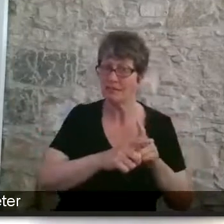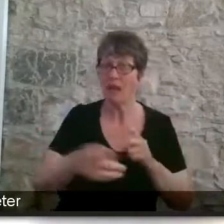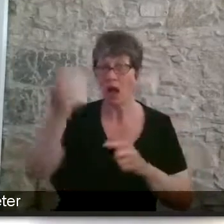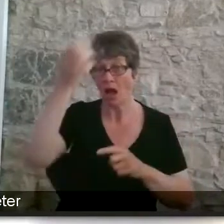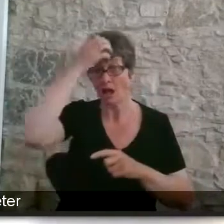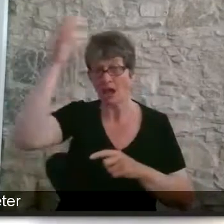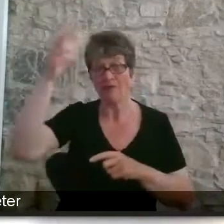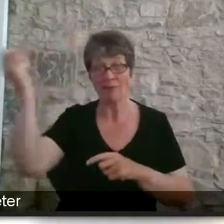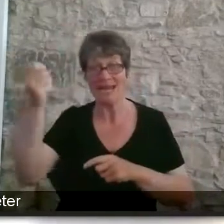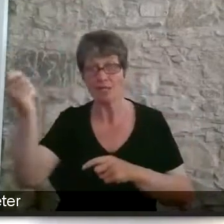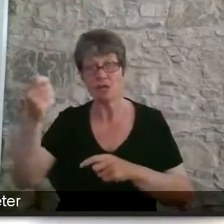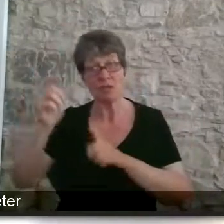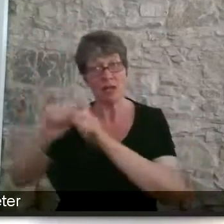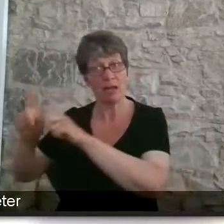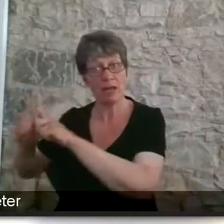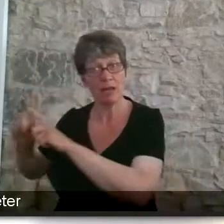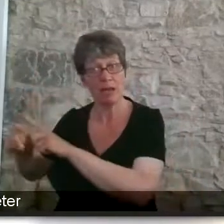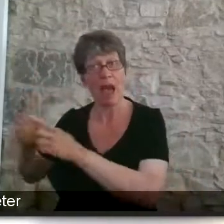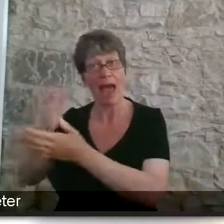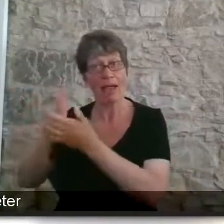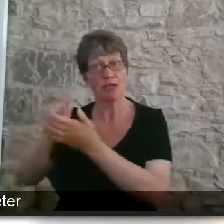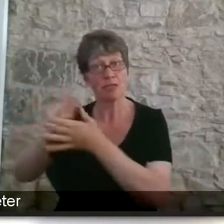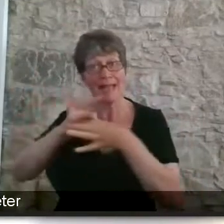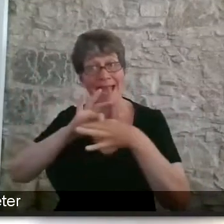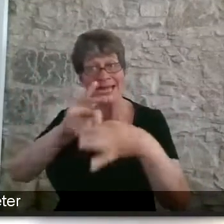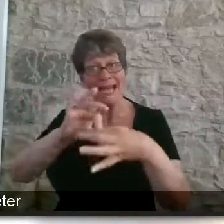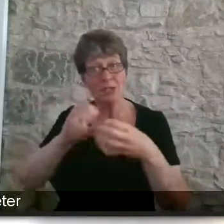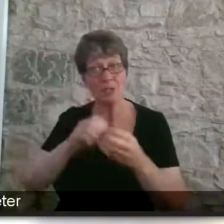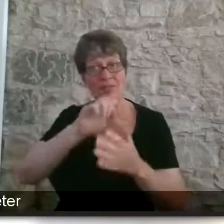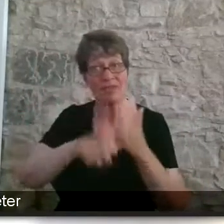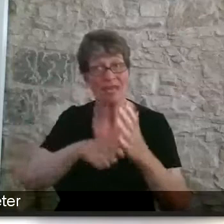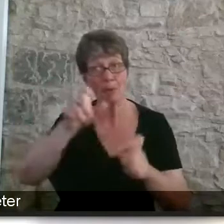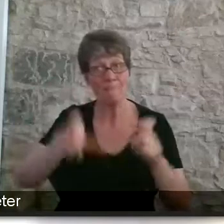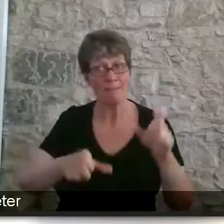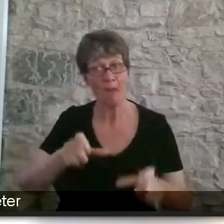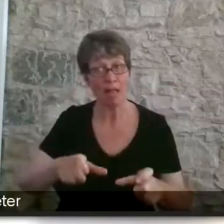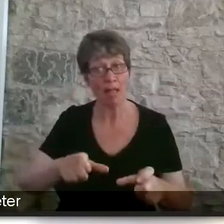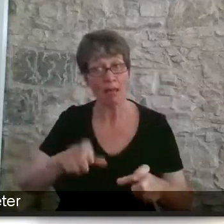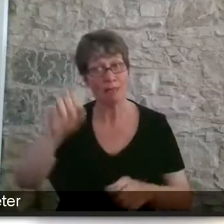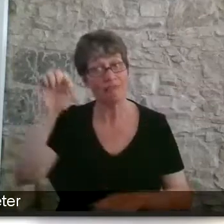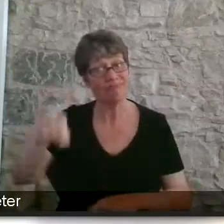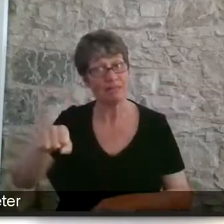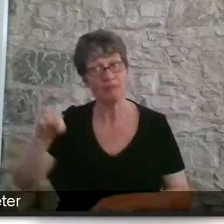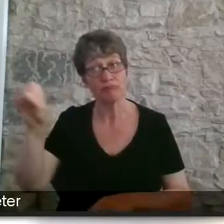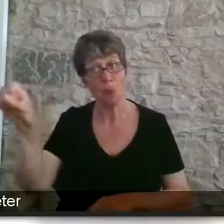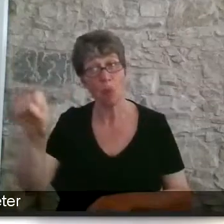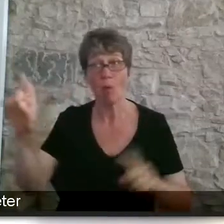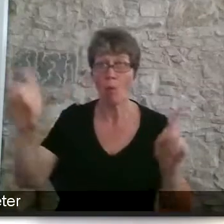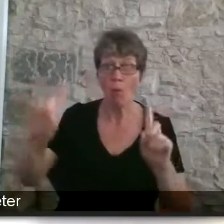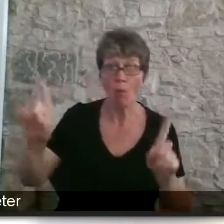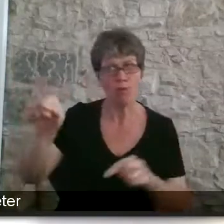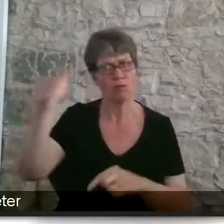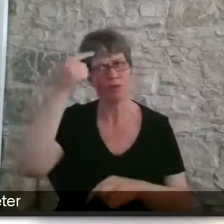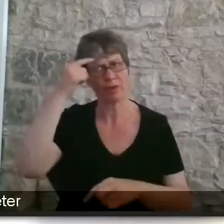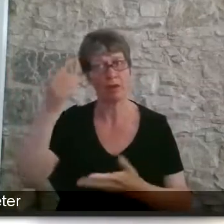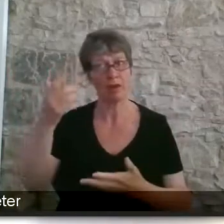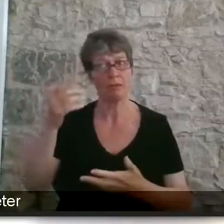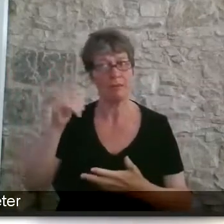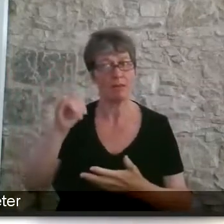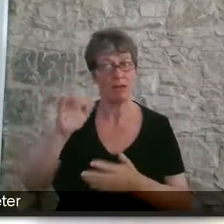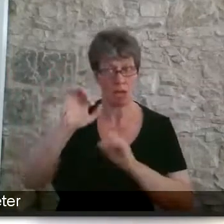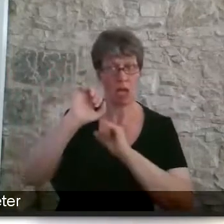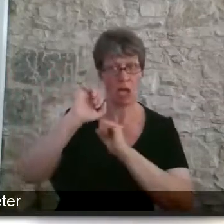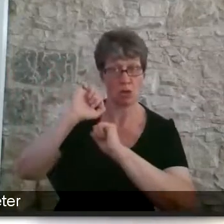disabilities enough or does that need to be looked at even even more in terms of that is that something that in your role are you seeing